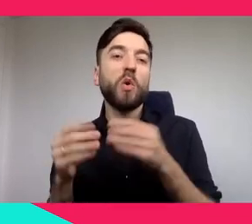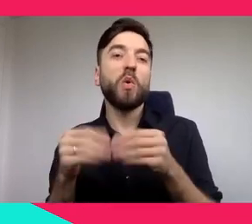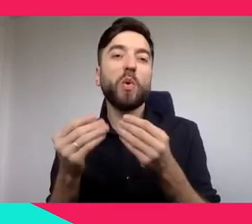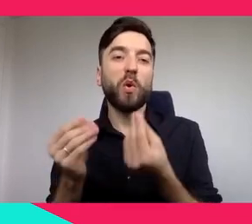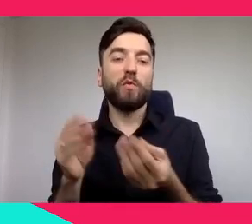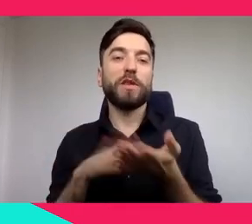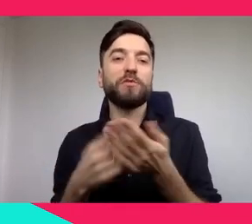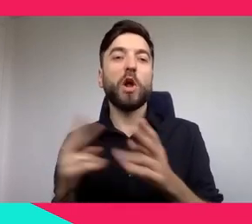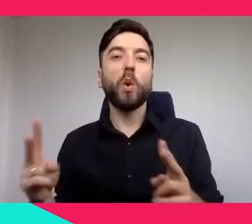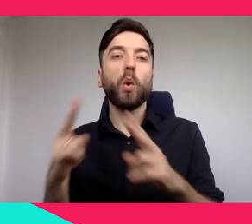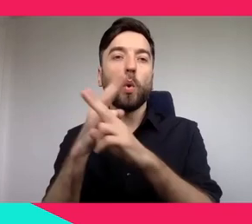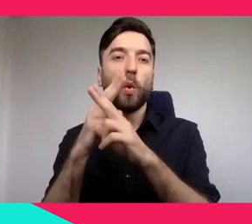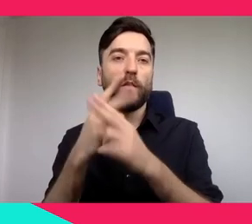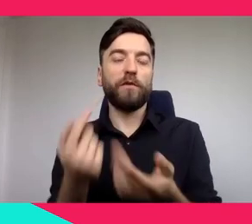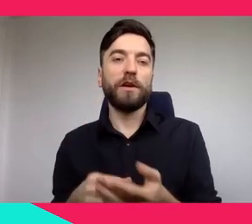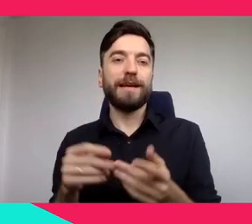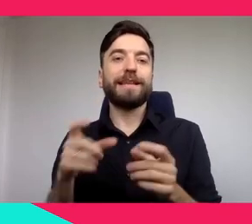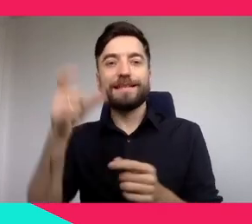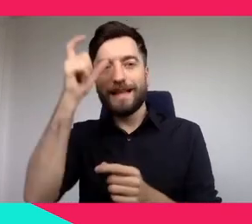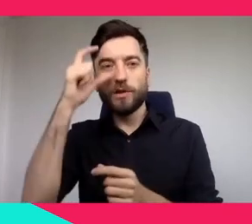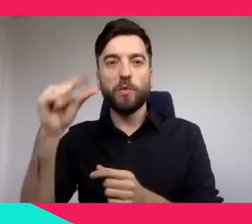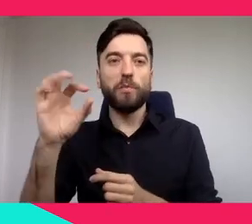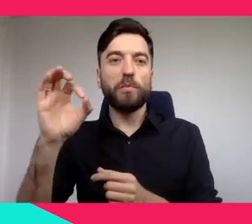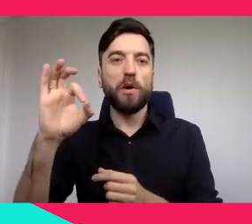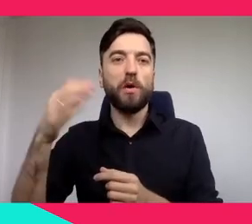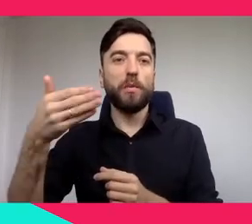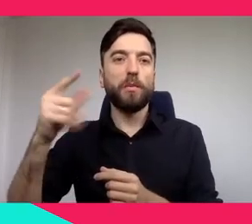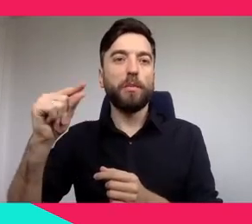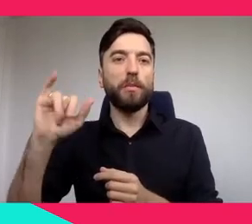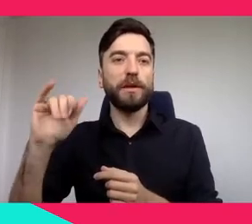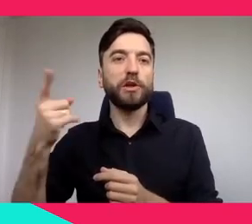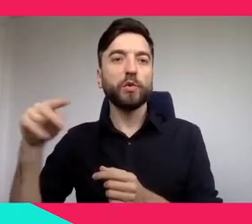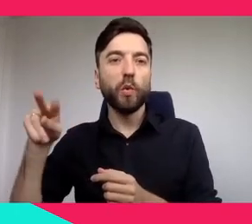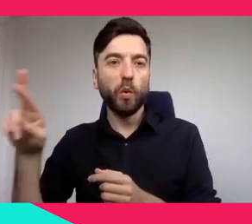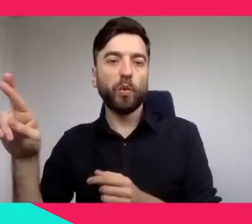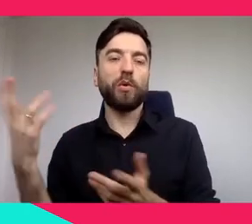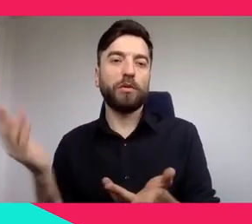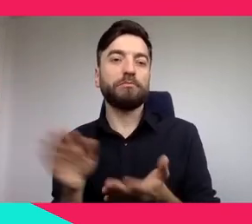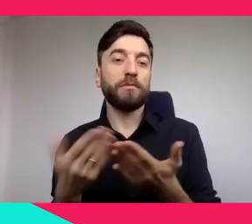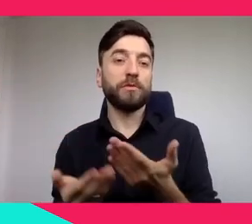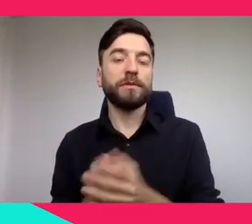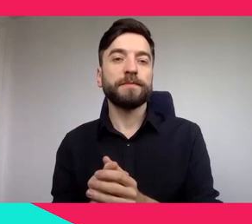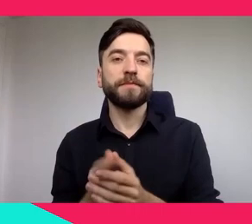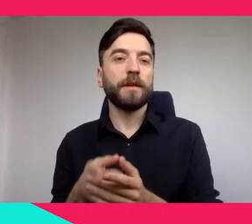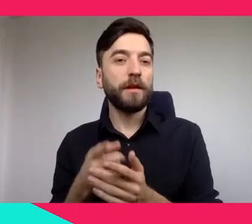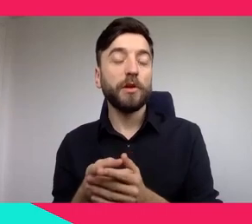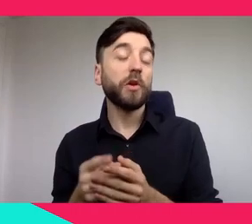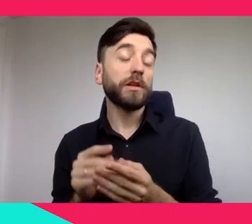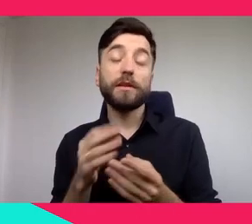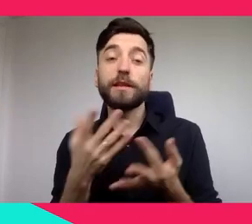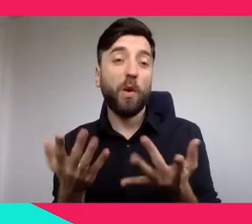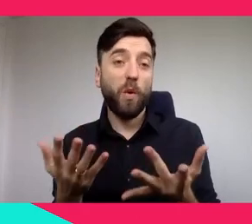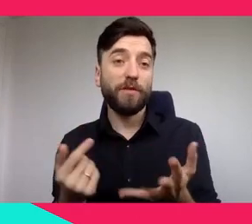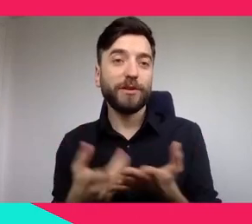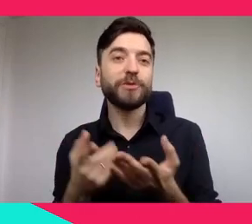But, of course, the most easiest way is with digitalization. Website, applications, digital installation.